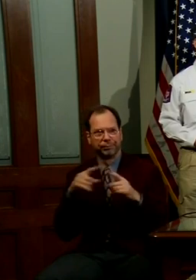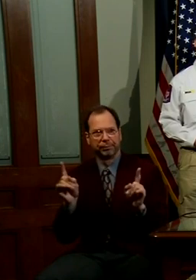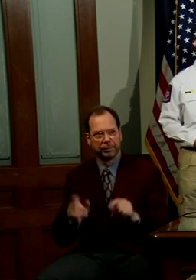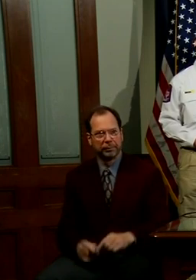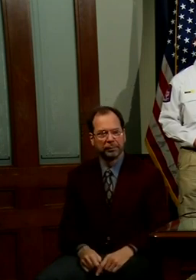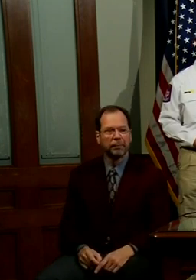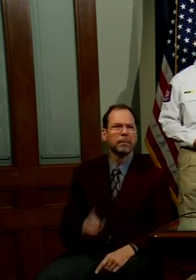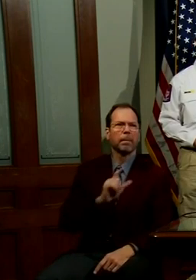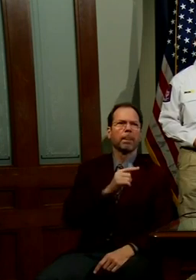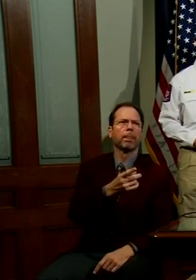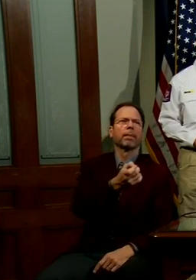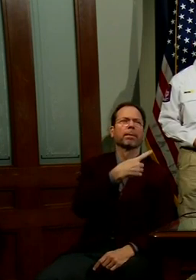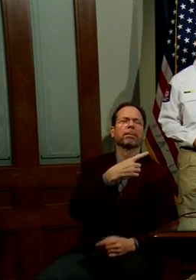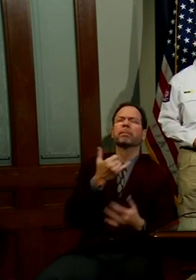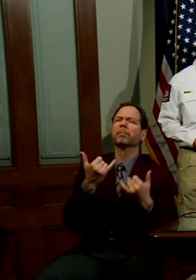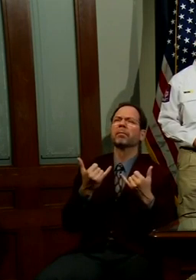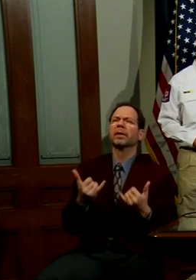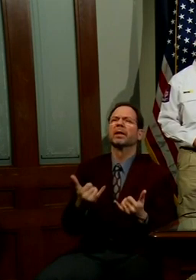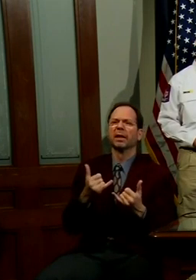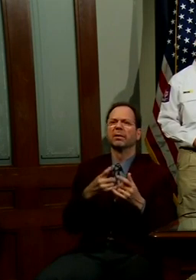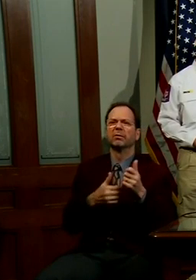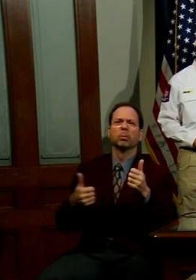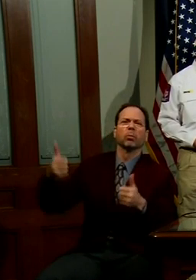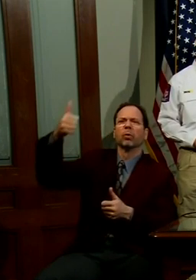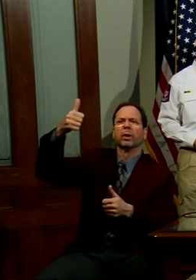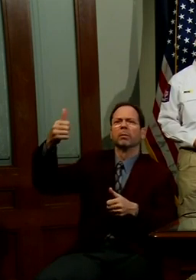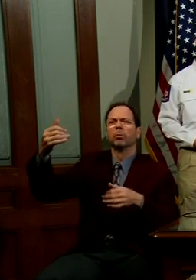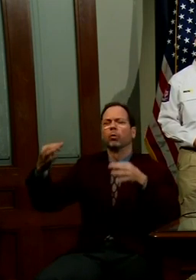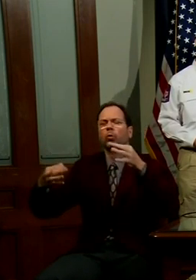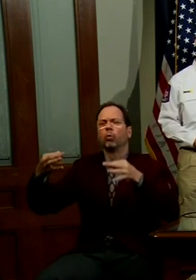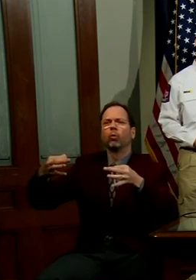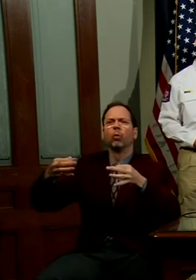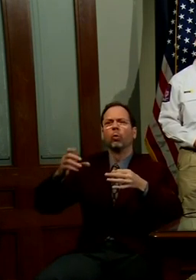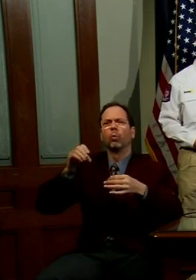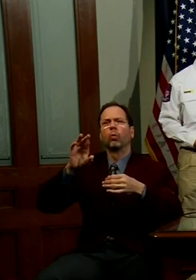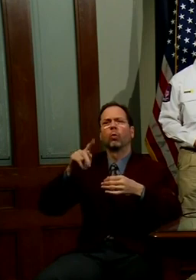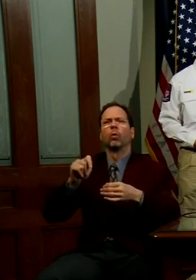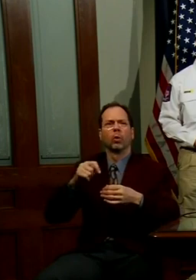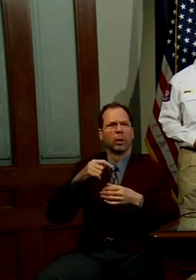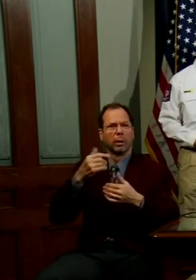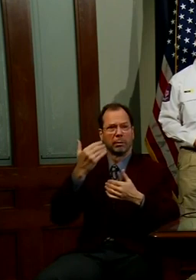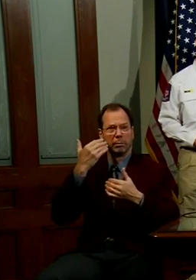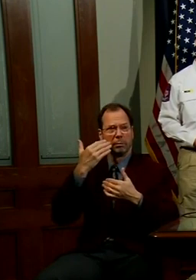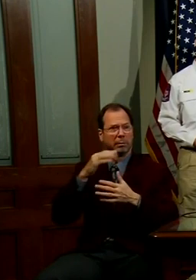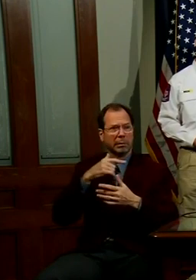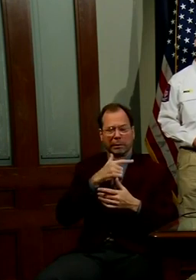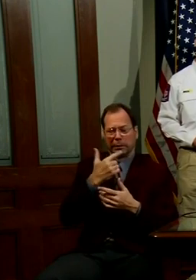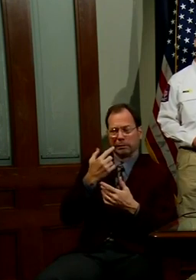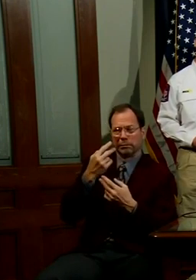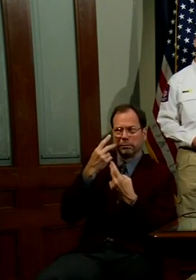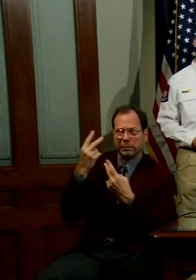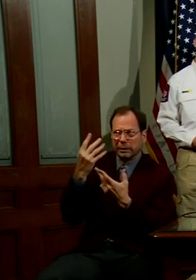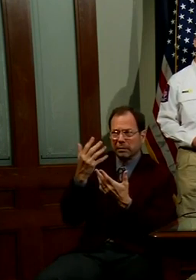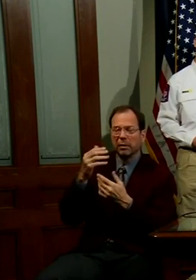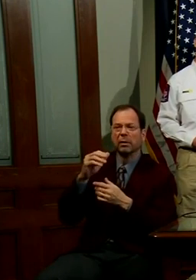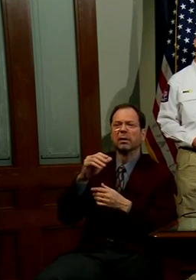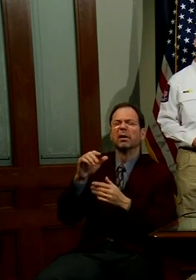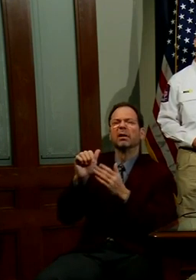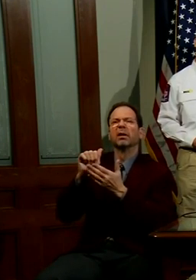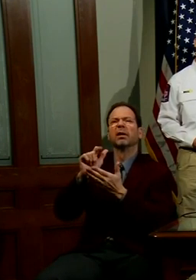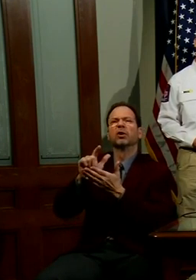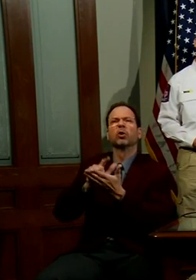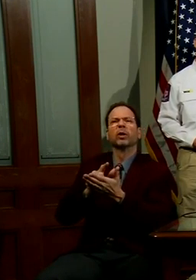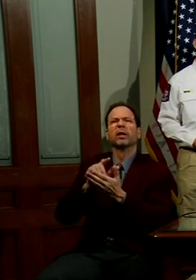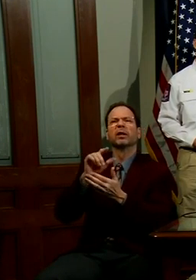In a case that's now probably headed to the Supreme Court, and I don't know if you've had a chance to offer your judgment on it, but Attorney General Paxson has